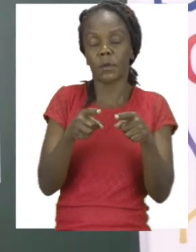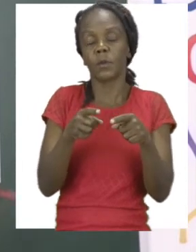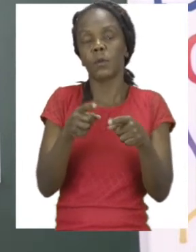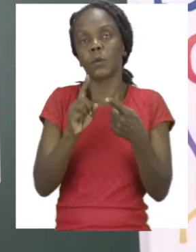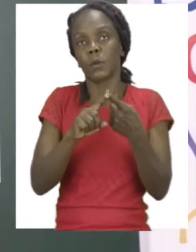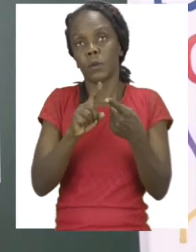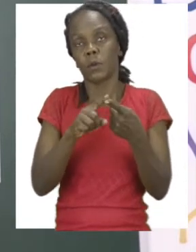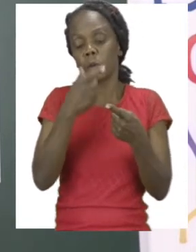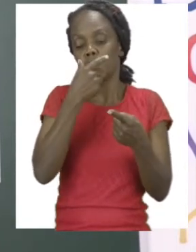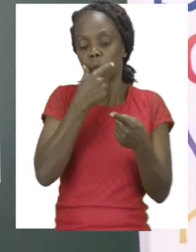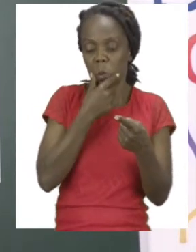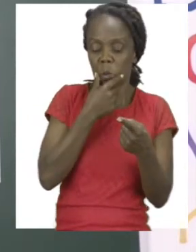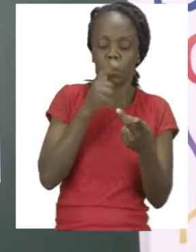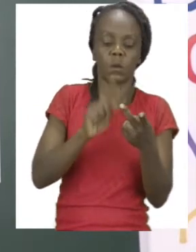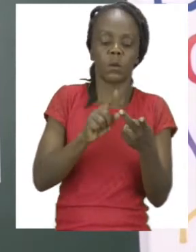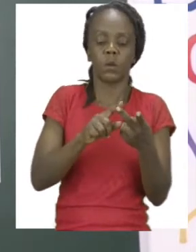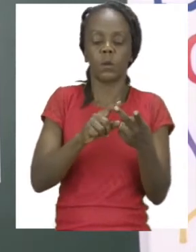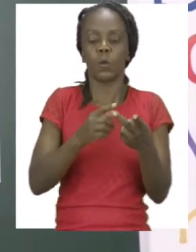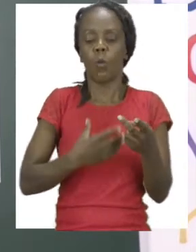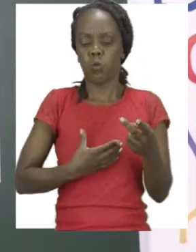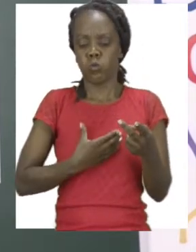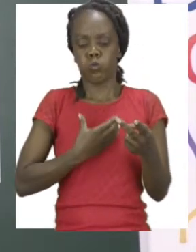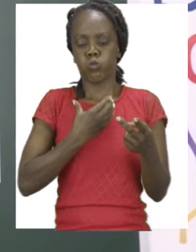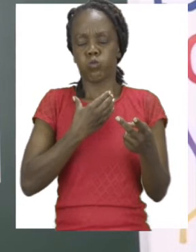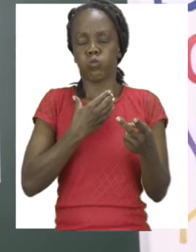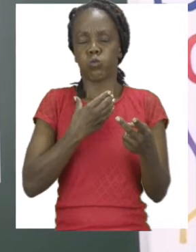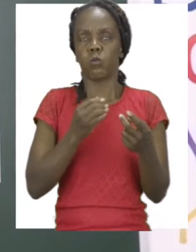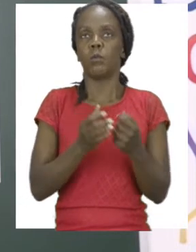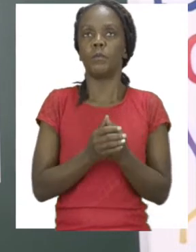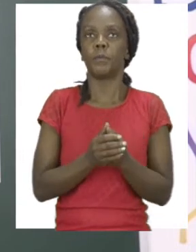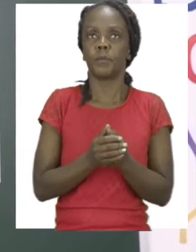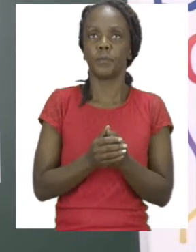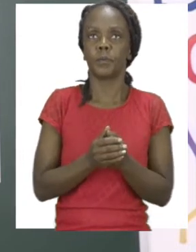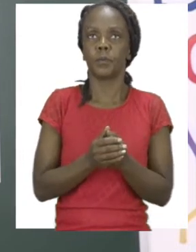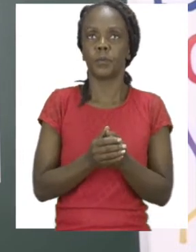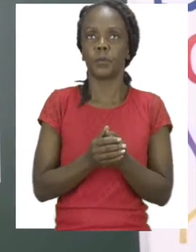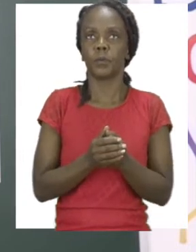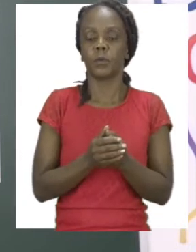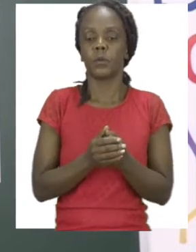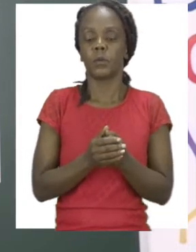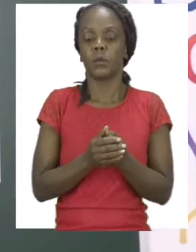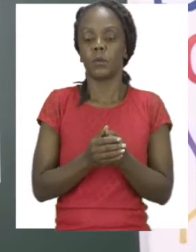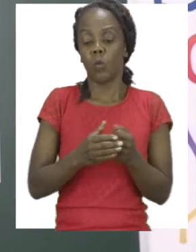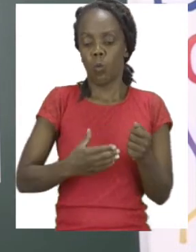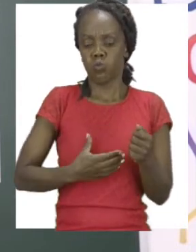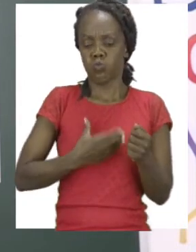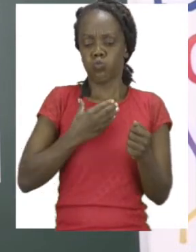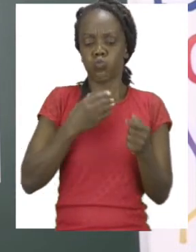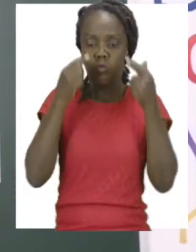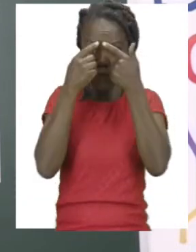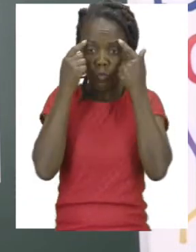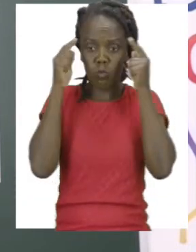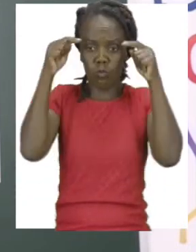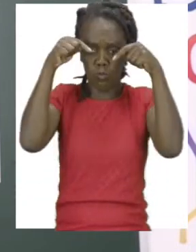and angry. Angry, your eyebrows are deep in your head and you look like you want to